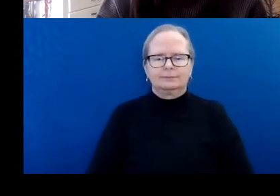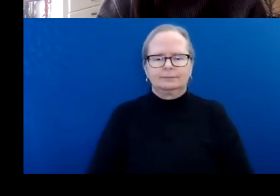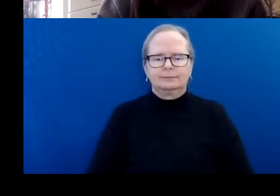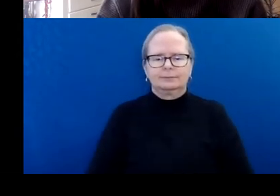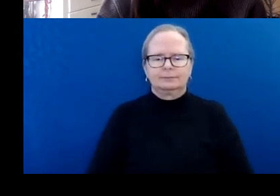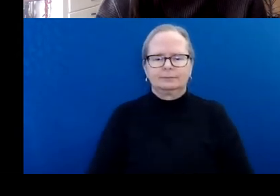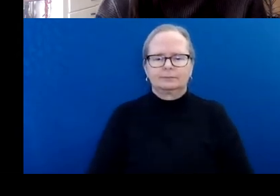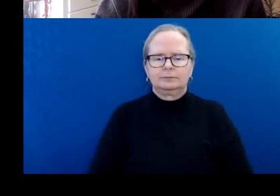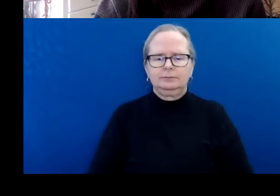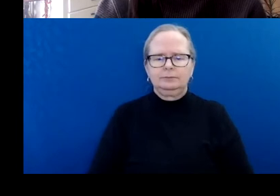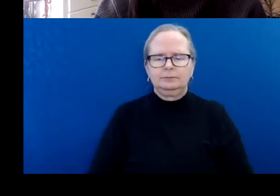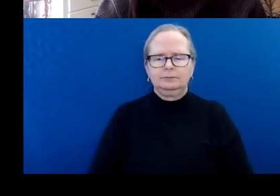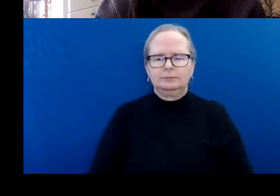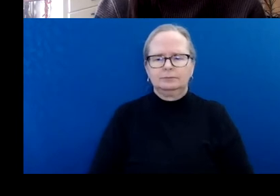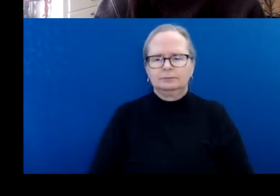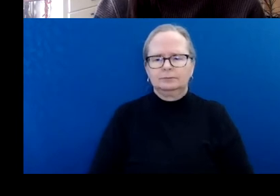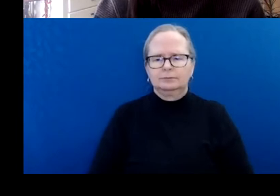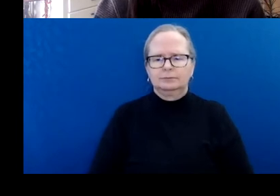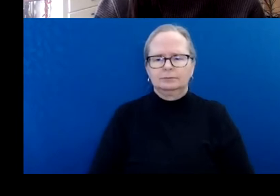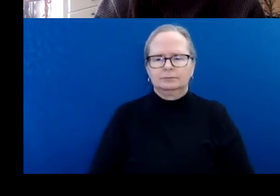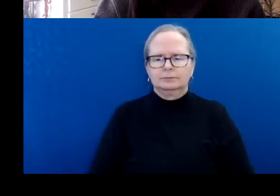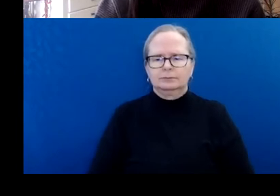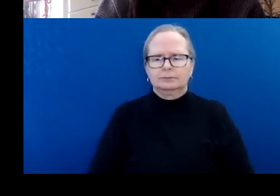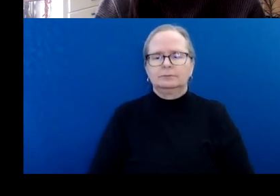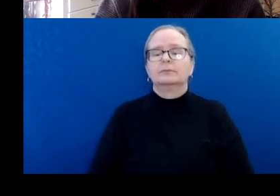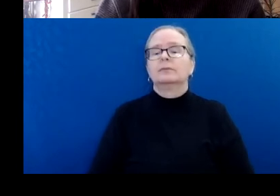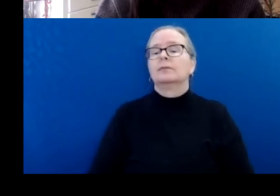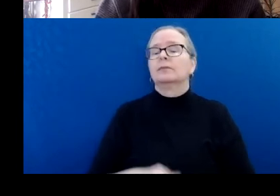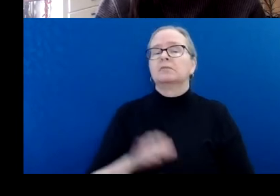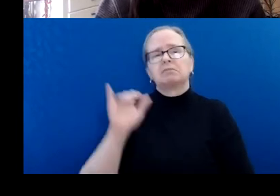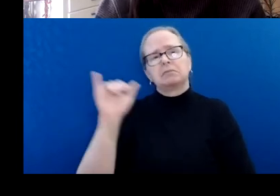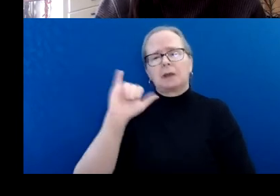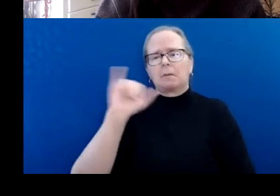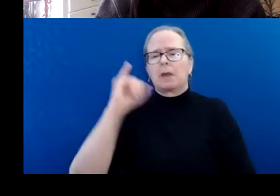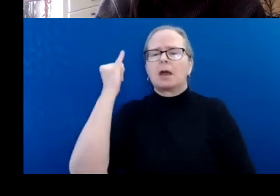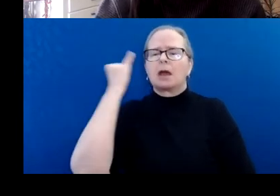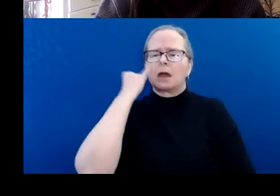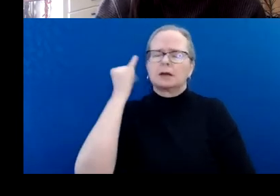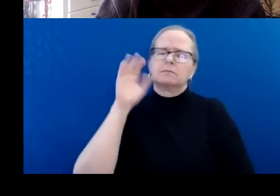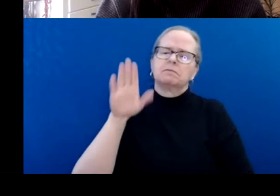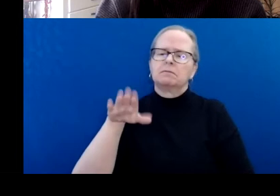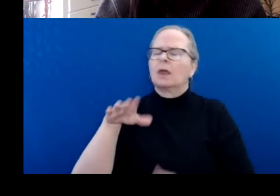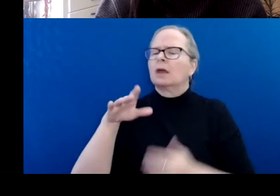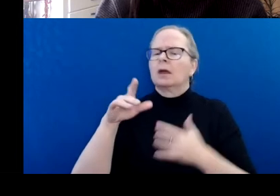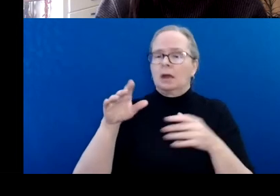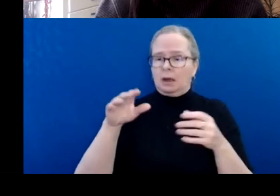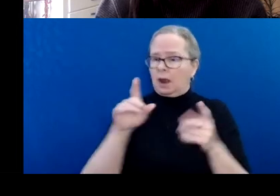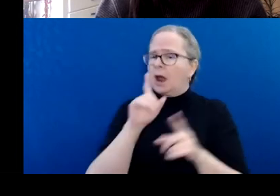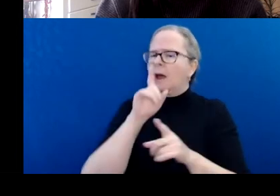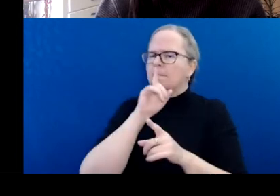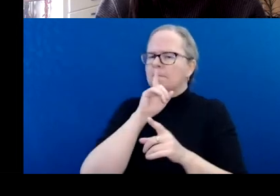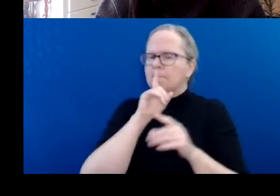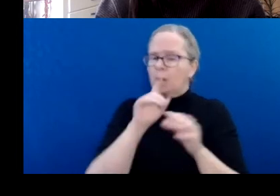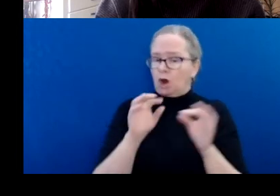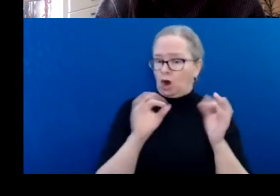For the same reason, we have not included artist fees as an eligible expense. However,